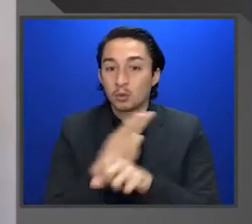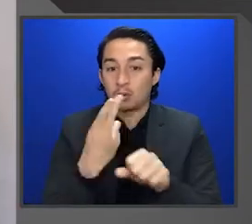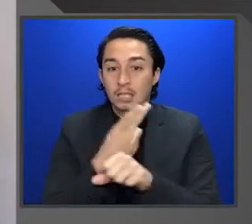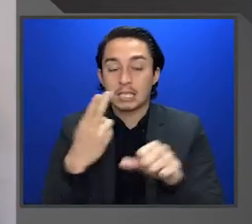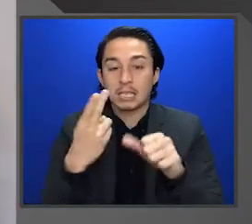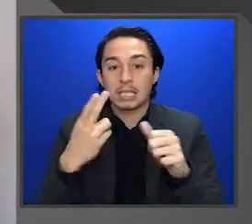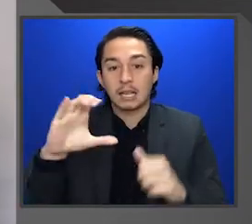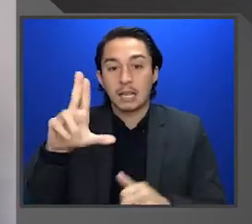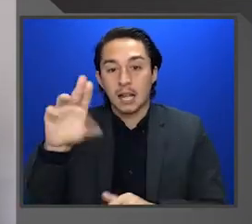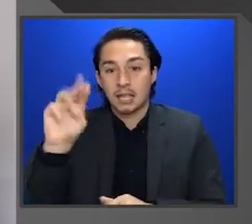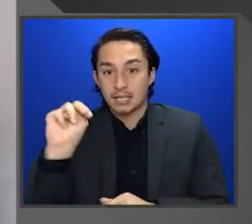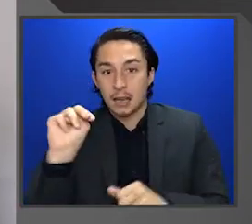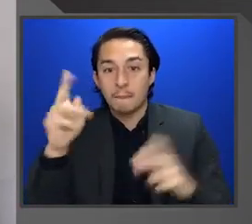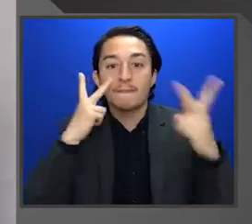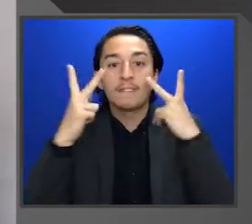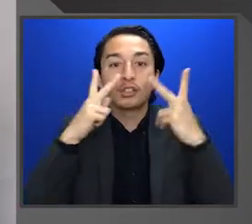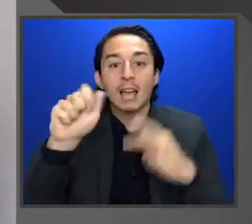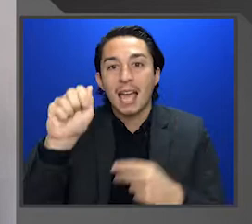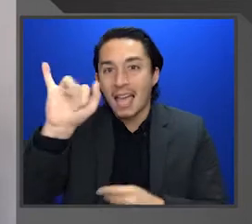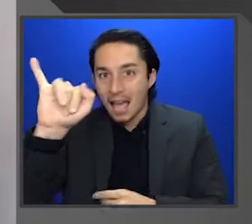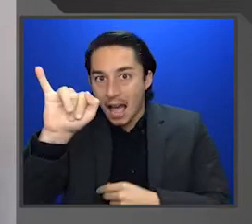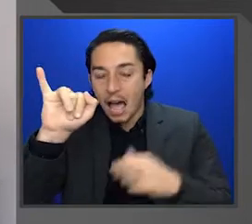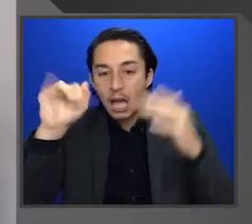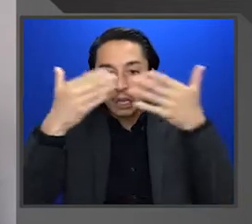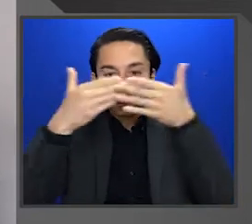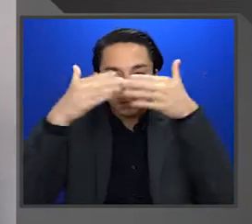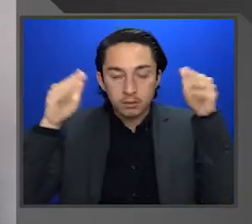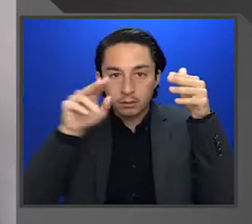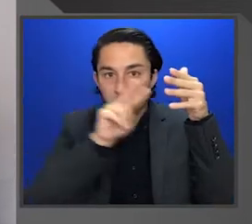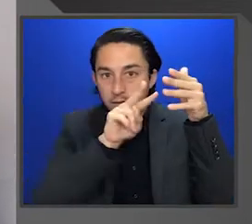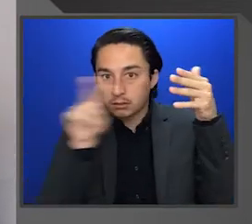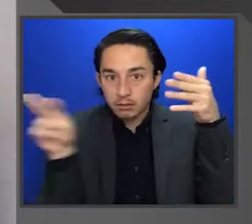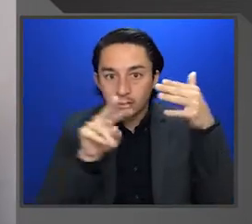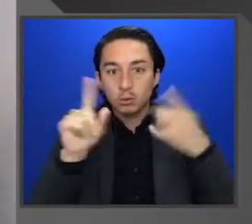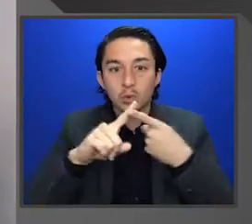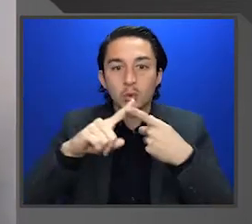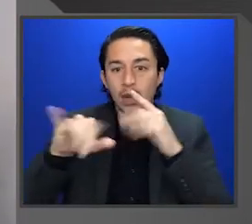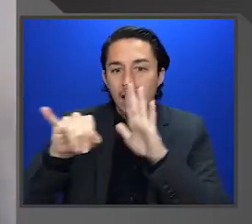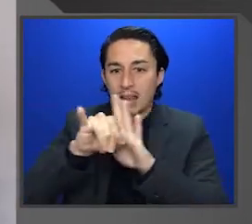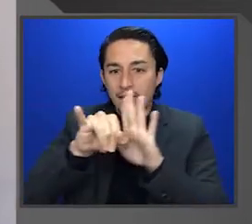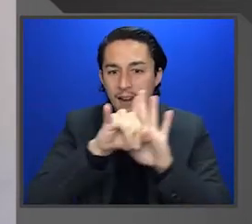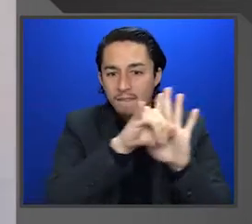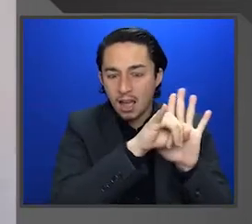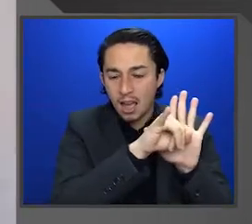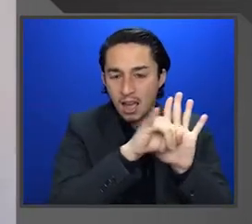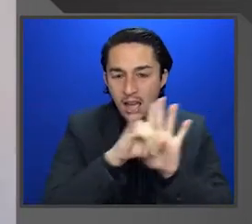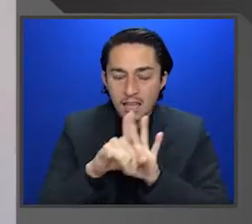uses custom vision AI at the edge to identify